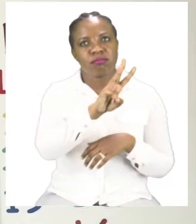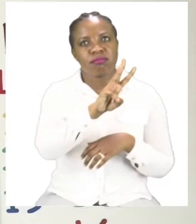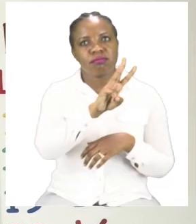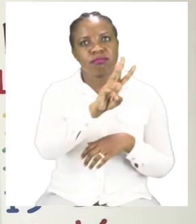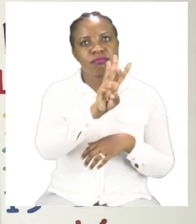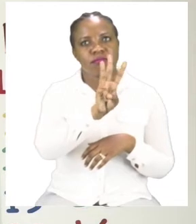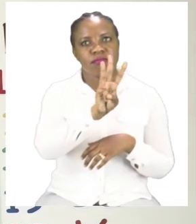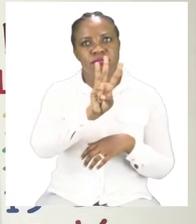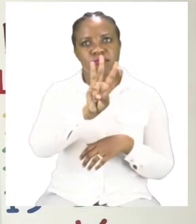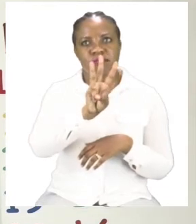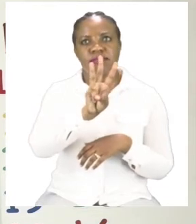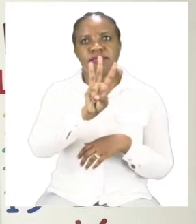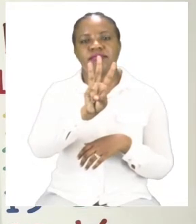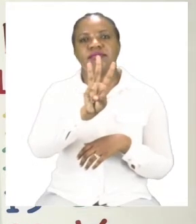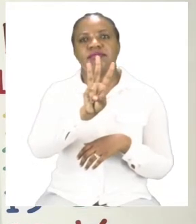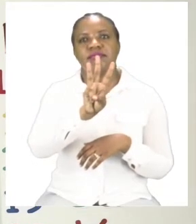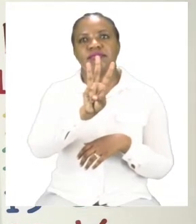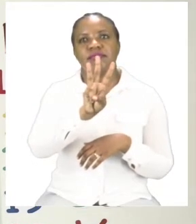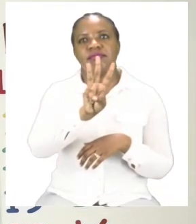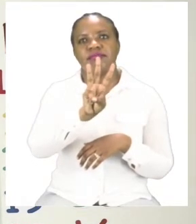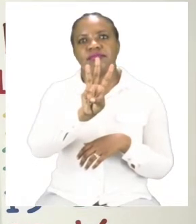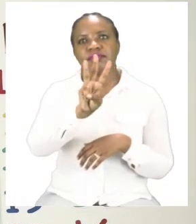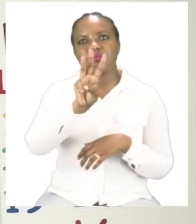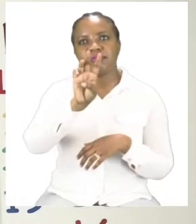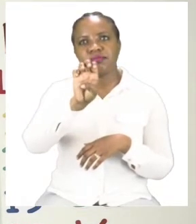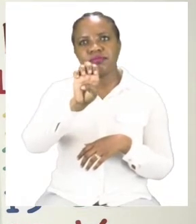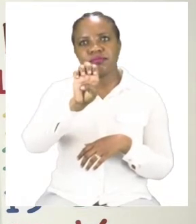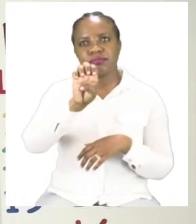Very good. Then the E. E.